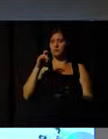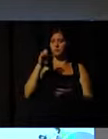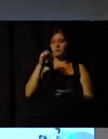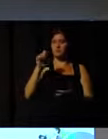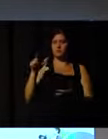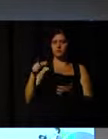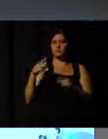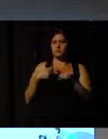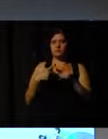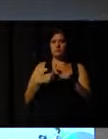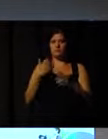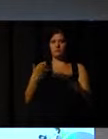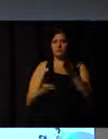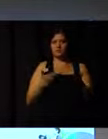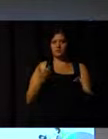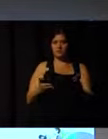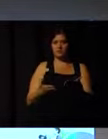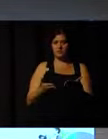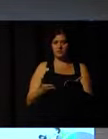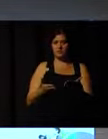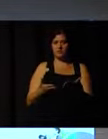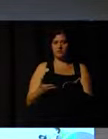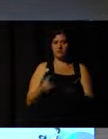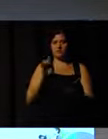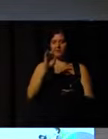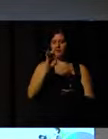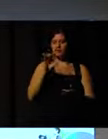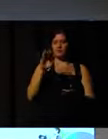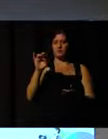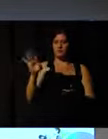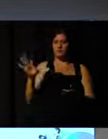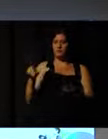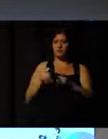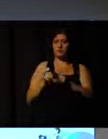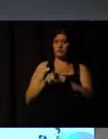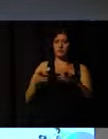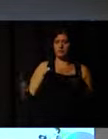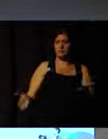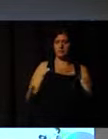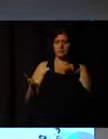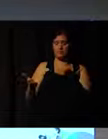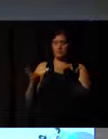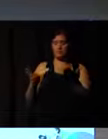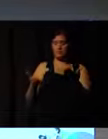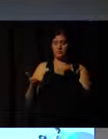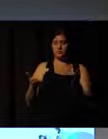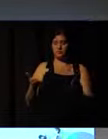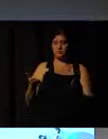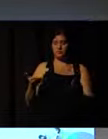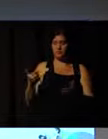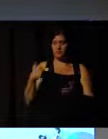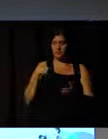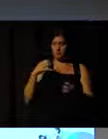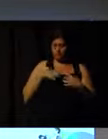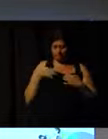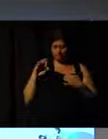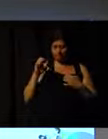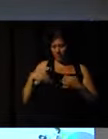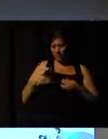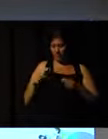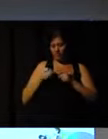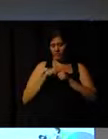So it's really about the individual themselves being motivated themselves to really want to give off their time.